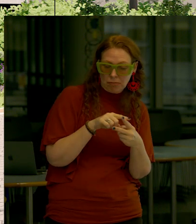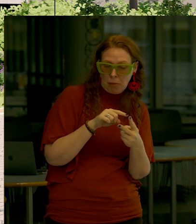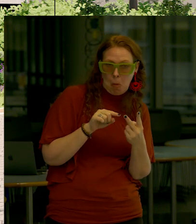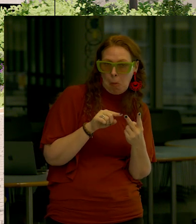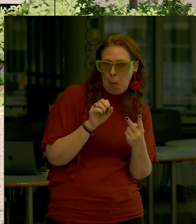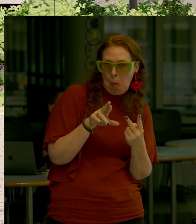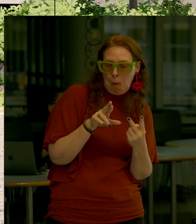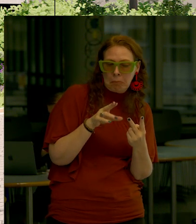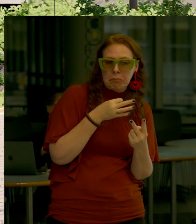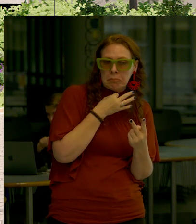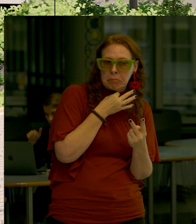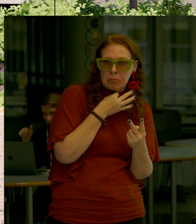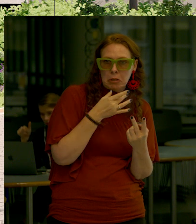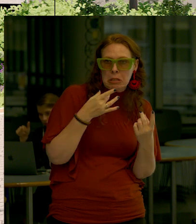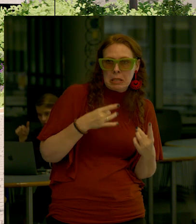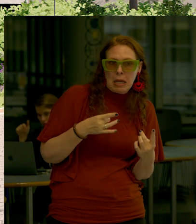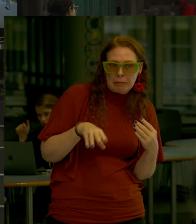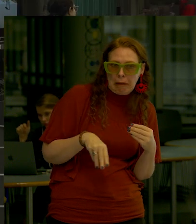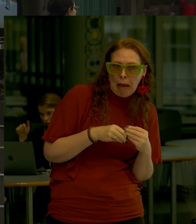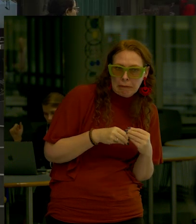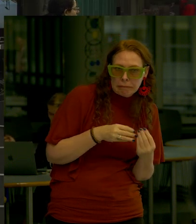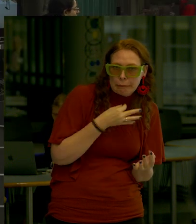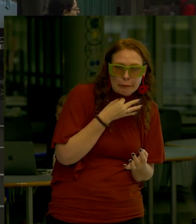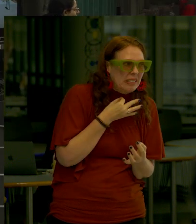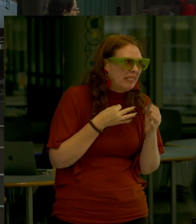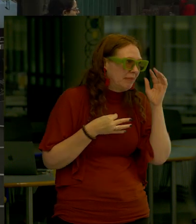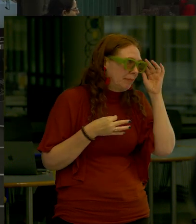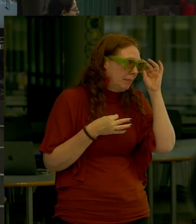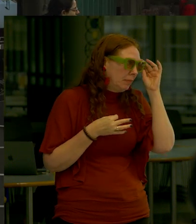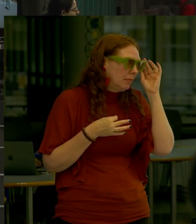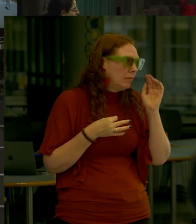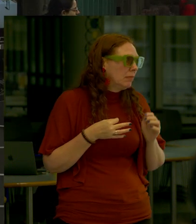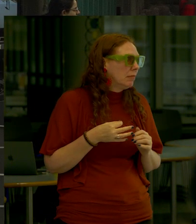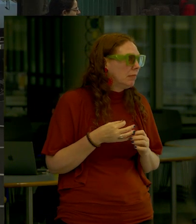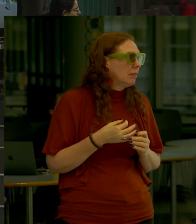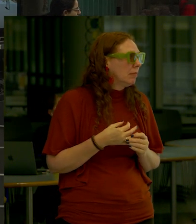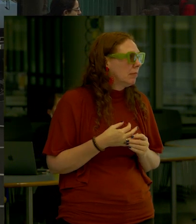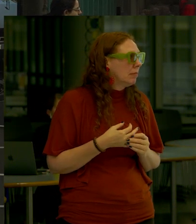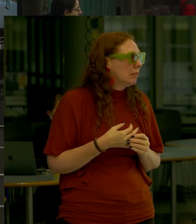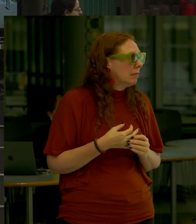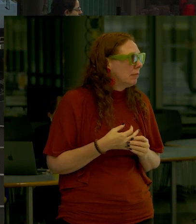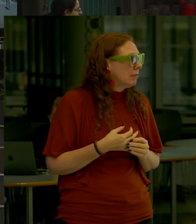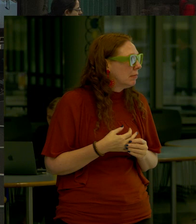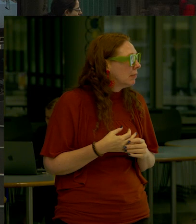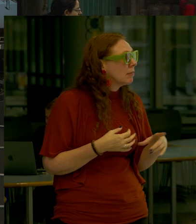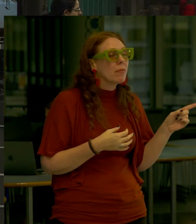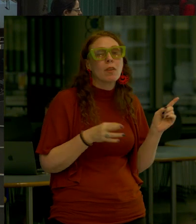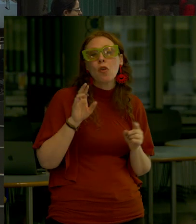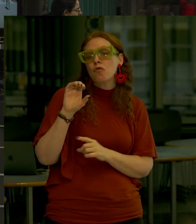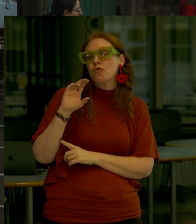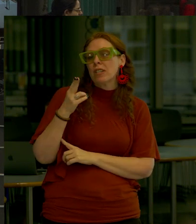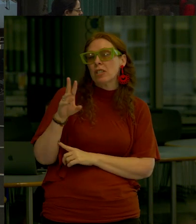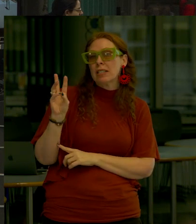that just something you decided to do? This is is So we went through Reach 6 for South Esplanade And